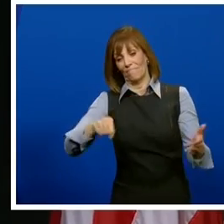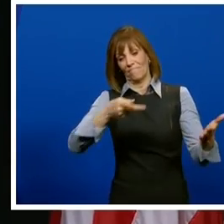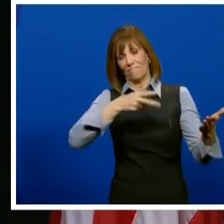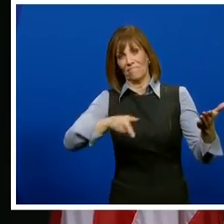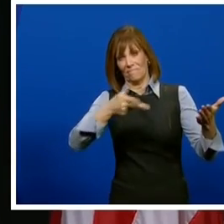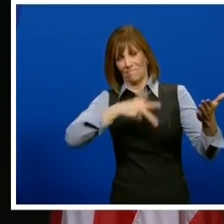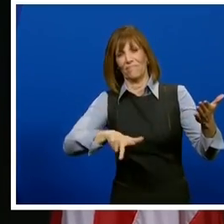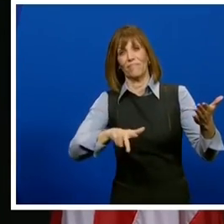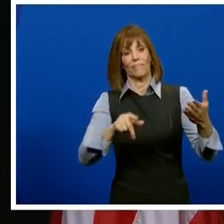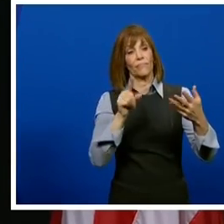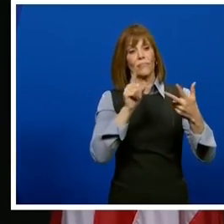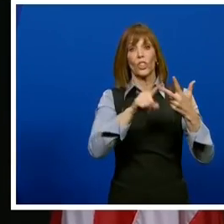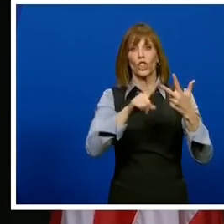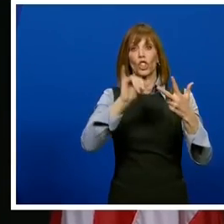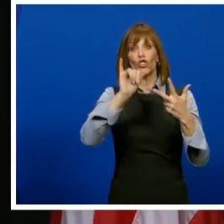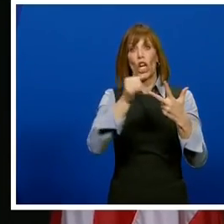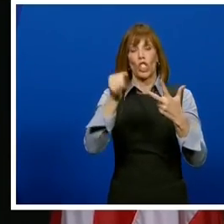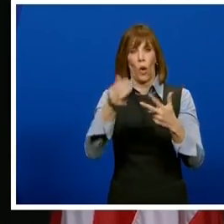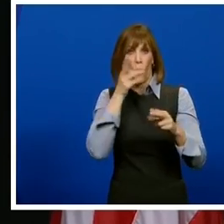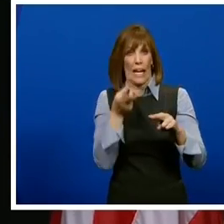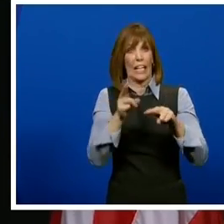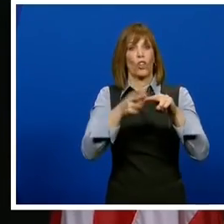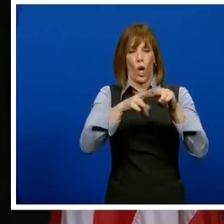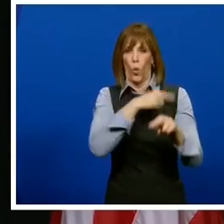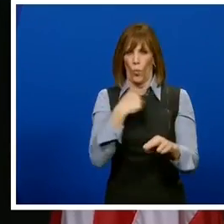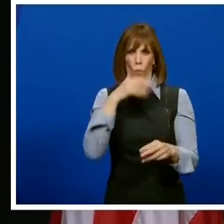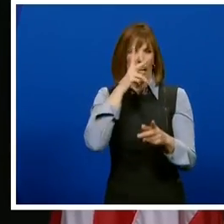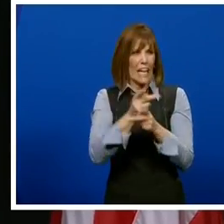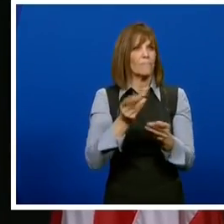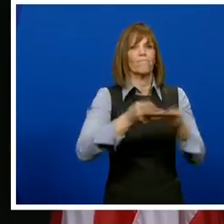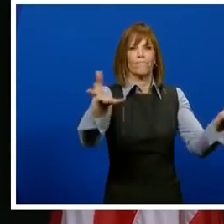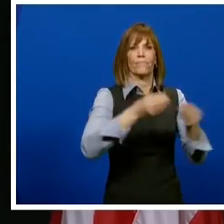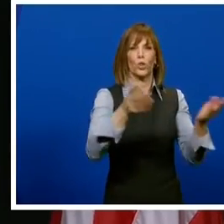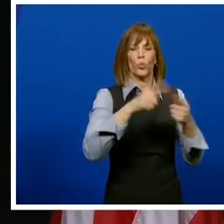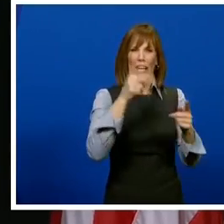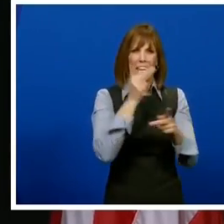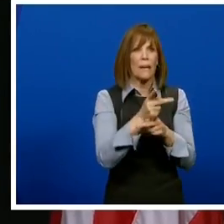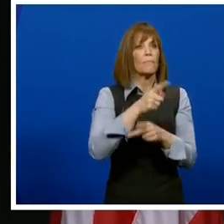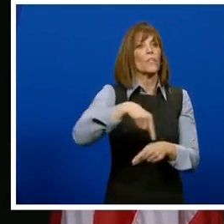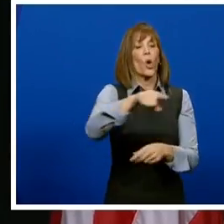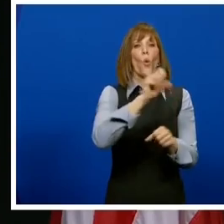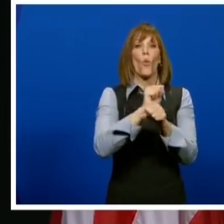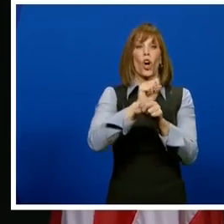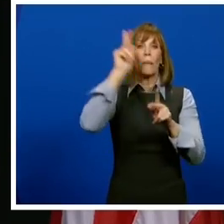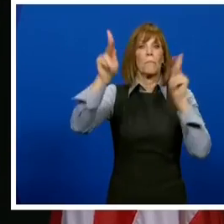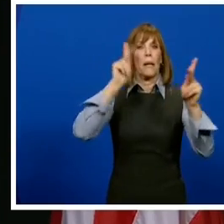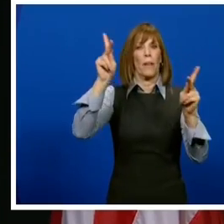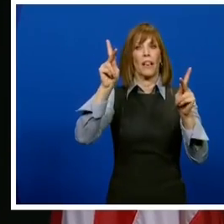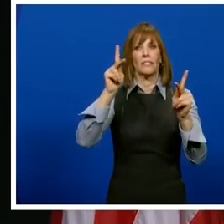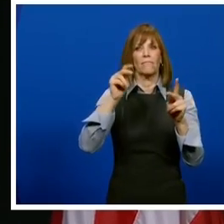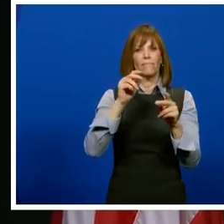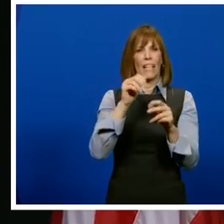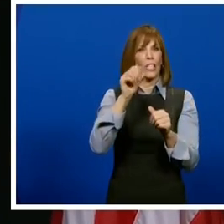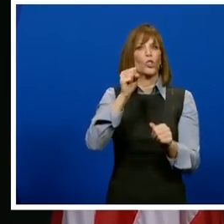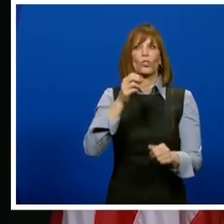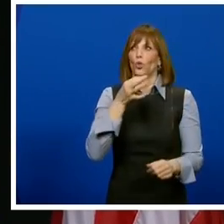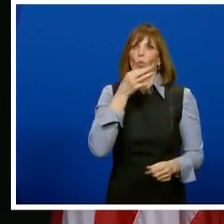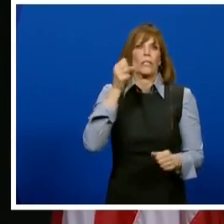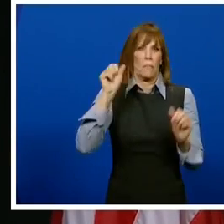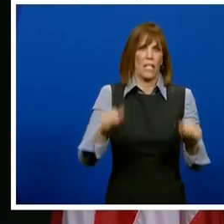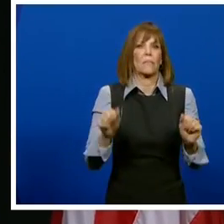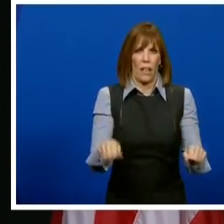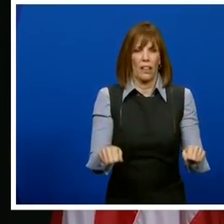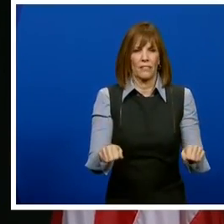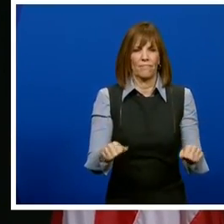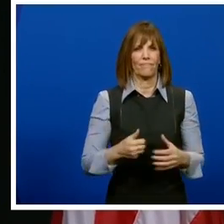supply increases, we'll continue to allocate these doses to complete the remaining workforce vaccination clinics as quickly as possible.